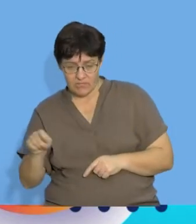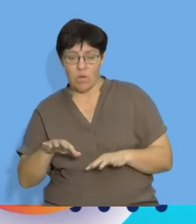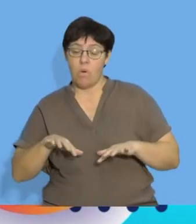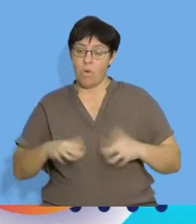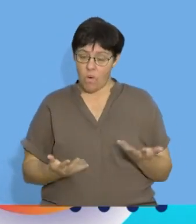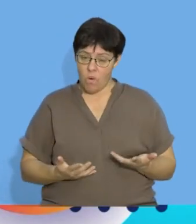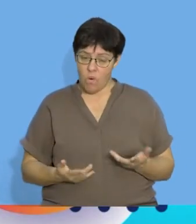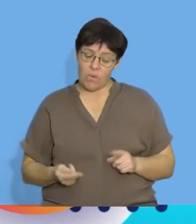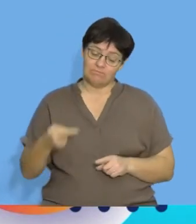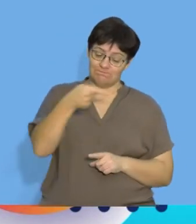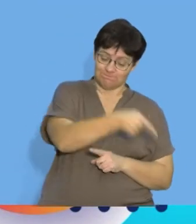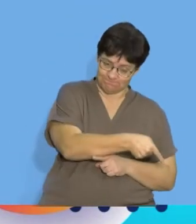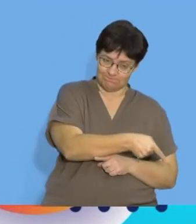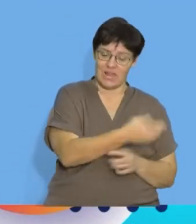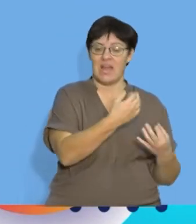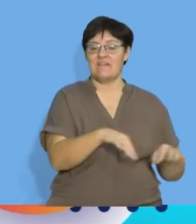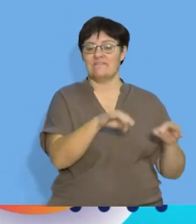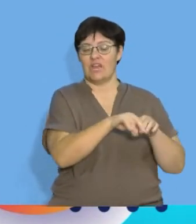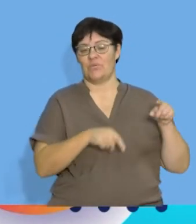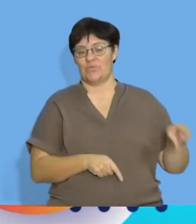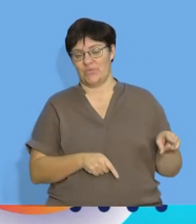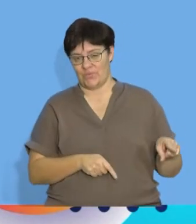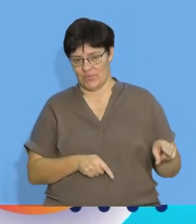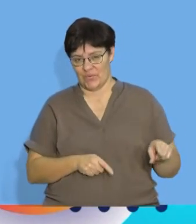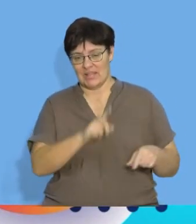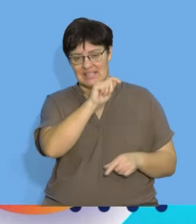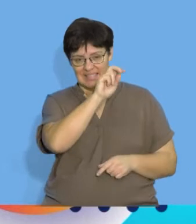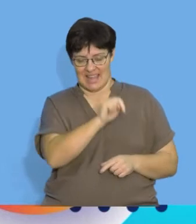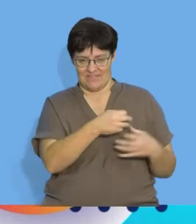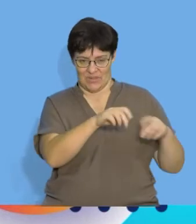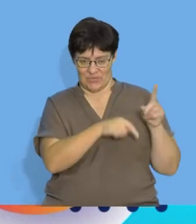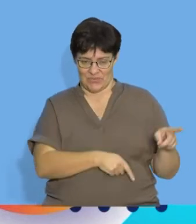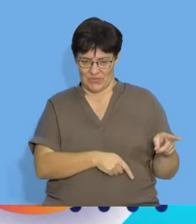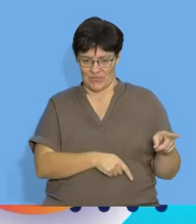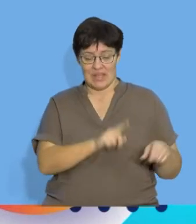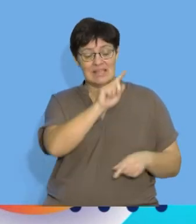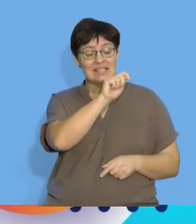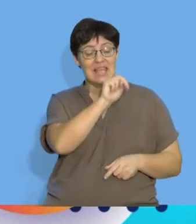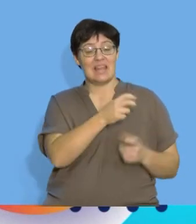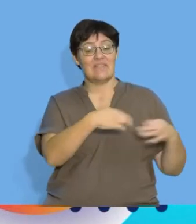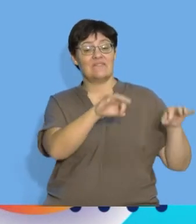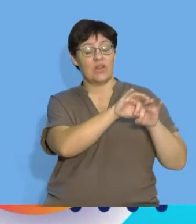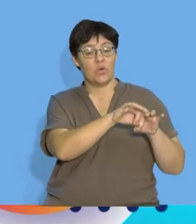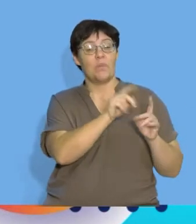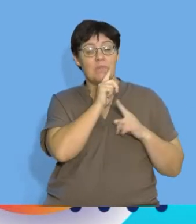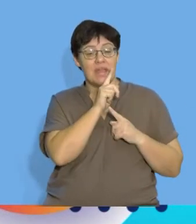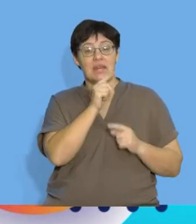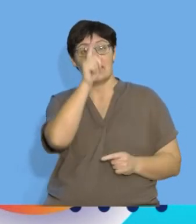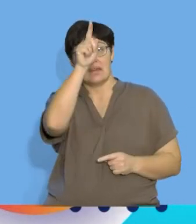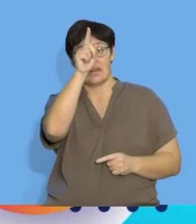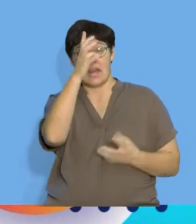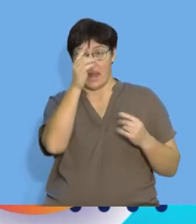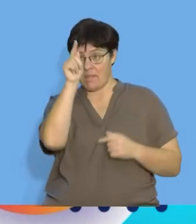of the pattern. Alternatively, we can substitute in TN values. TN values are actual